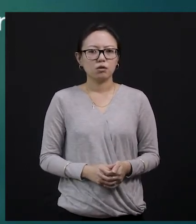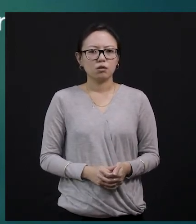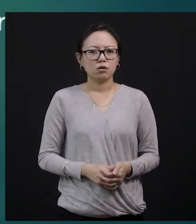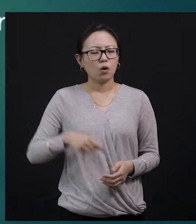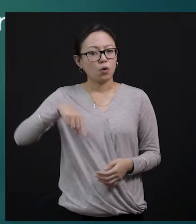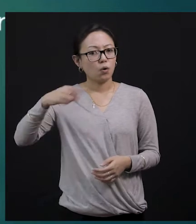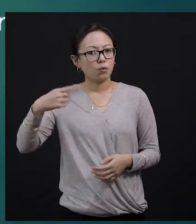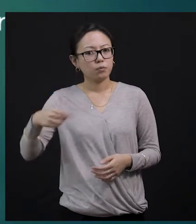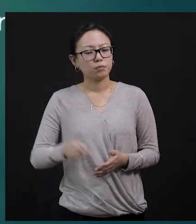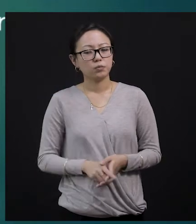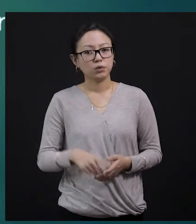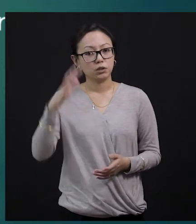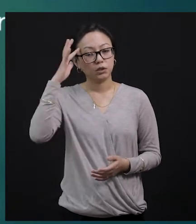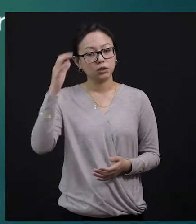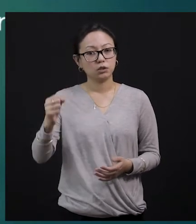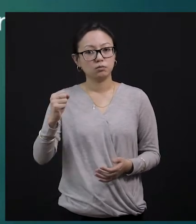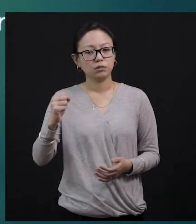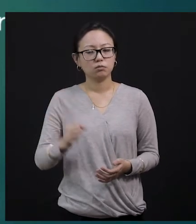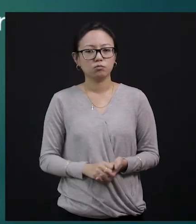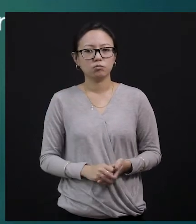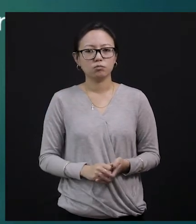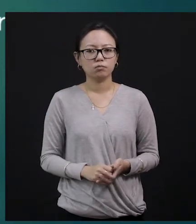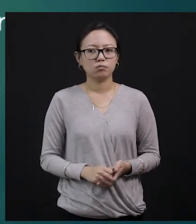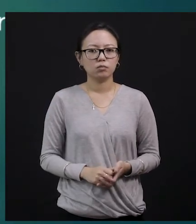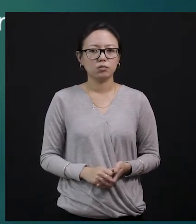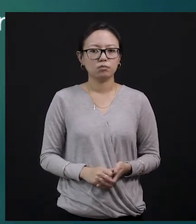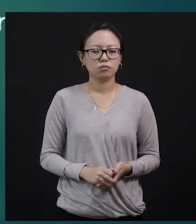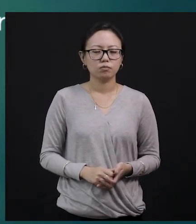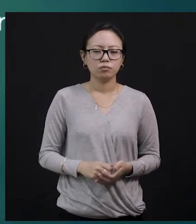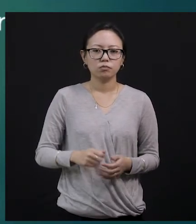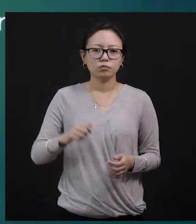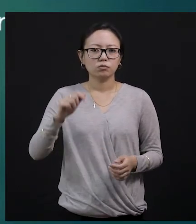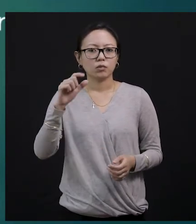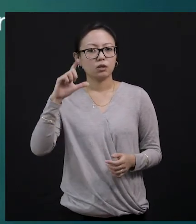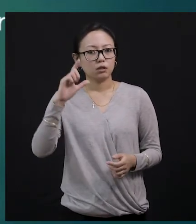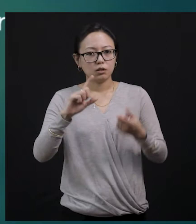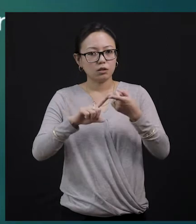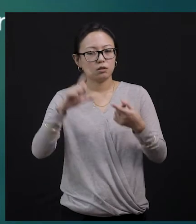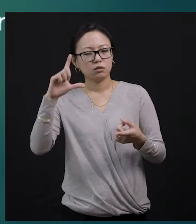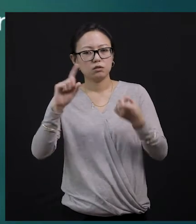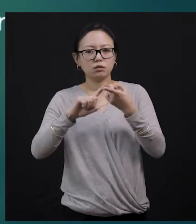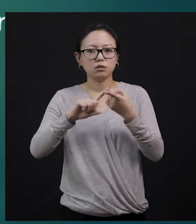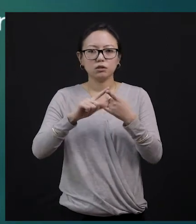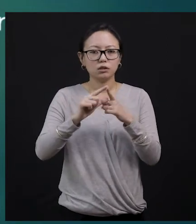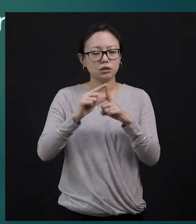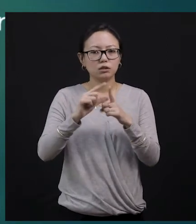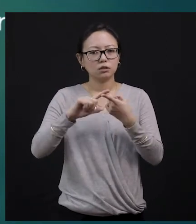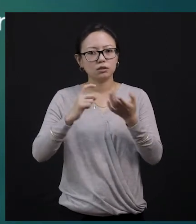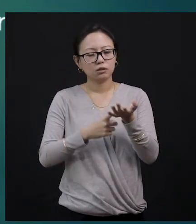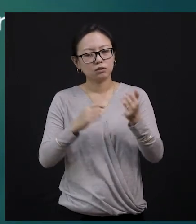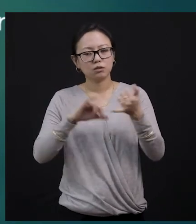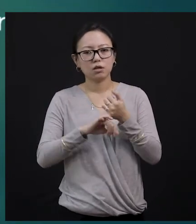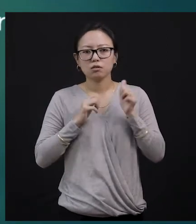elders. And when you go to the crowded place, if you get lost or if you lost your way, what will happen? Even if you are to be